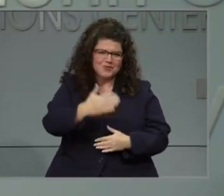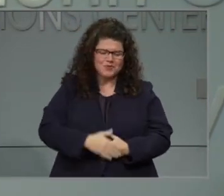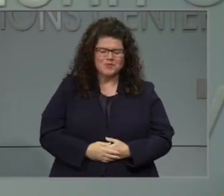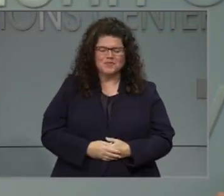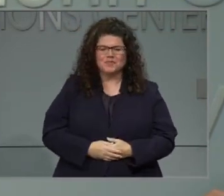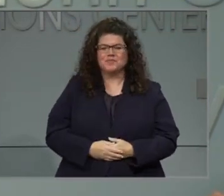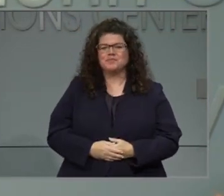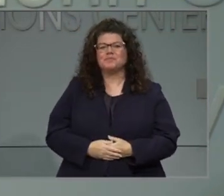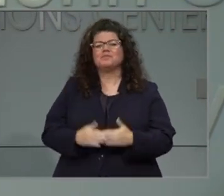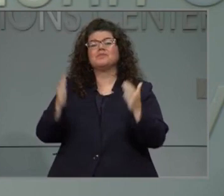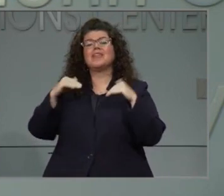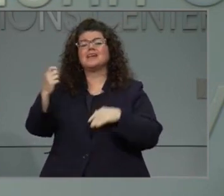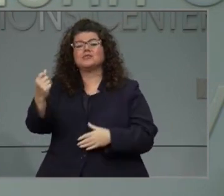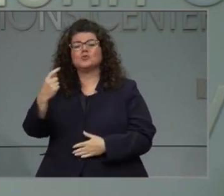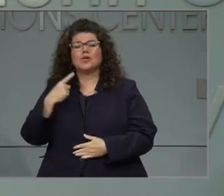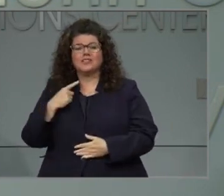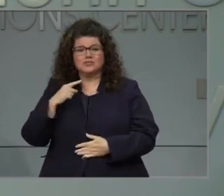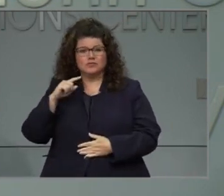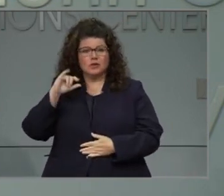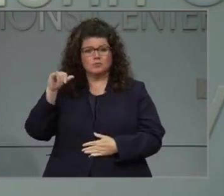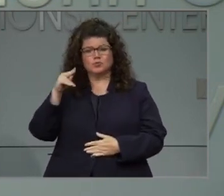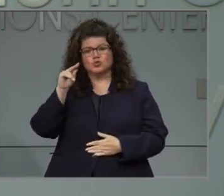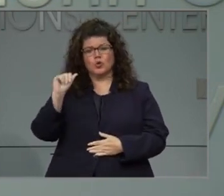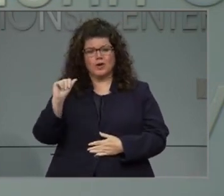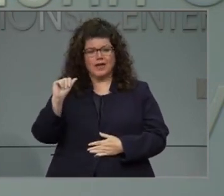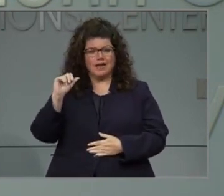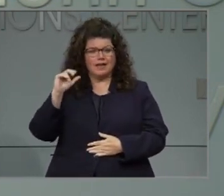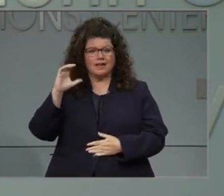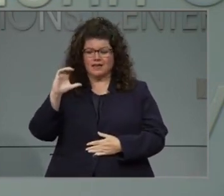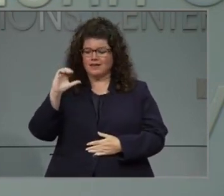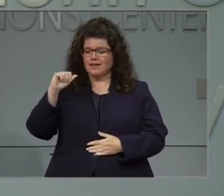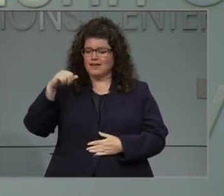Our next question is from Jonah Kaplan with ABC 11.